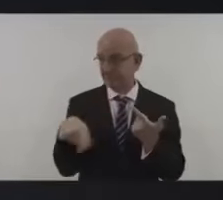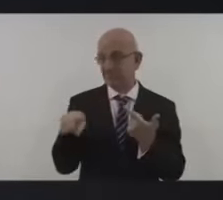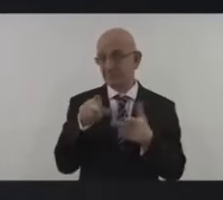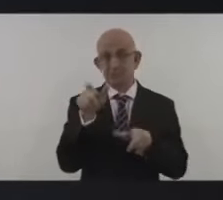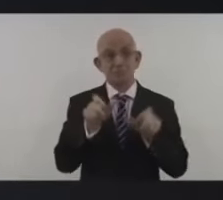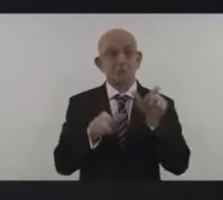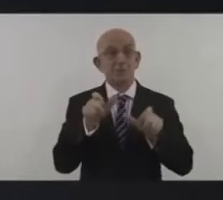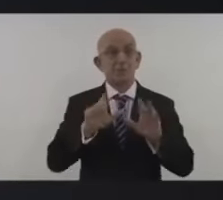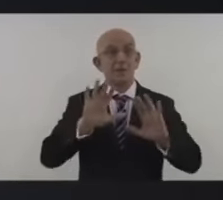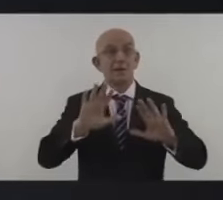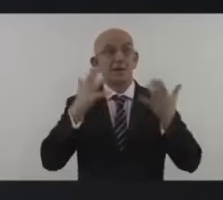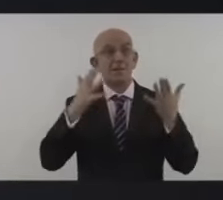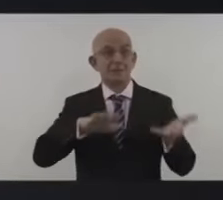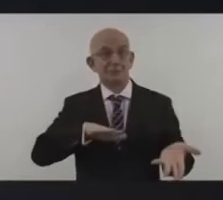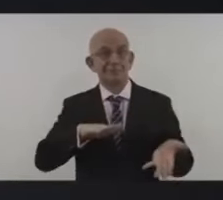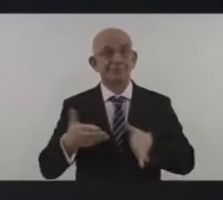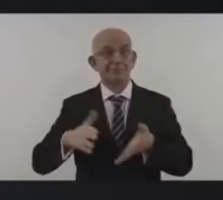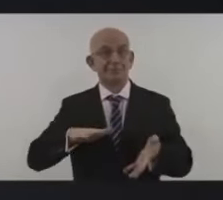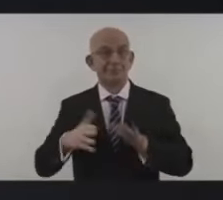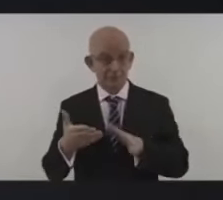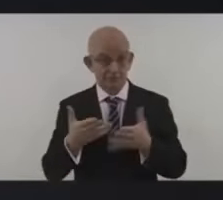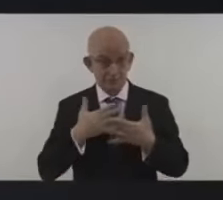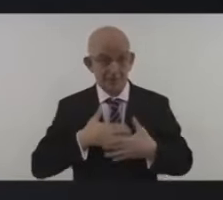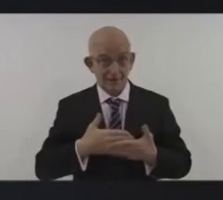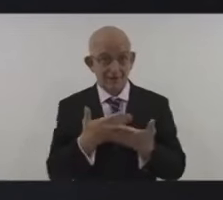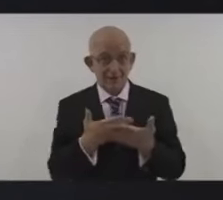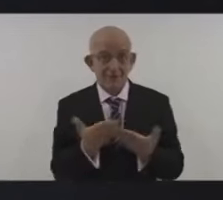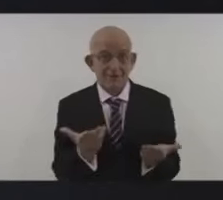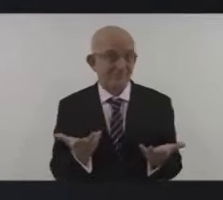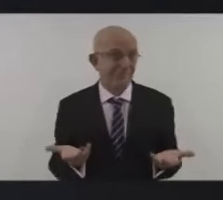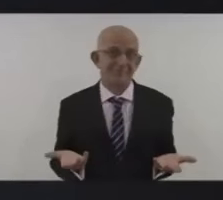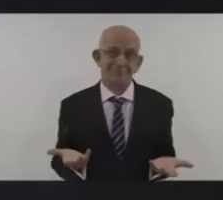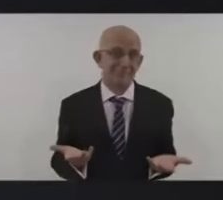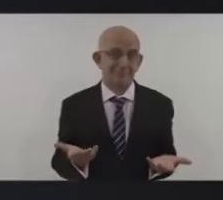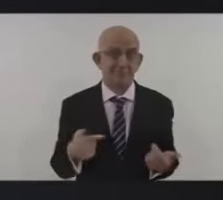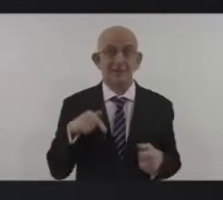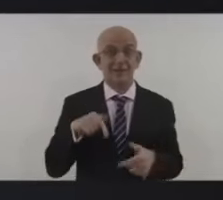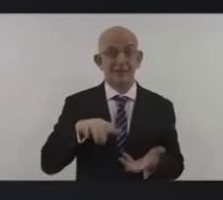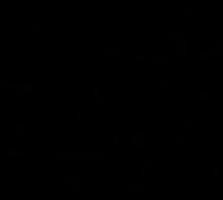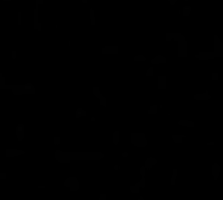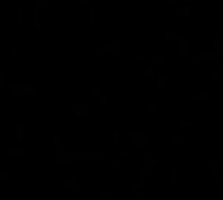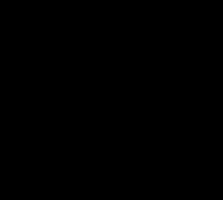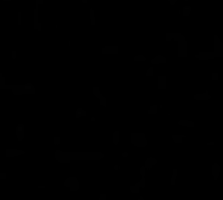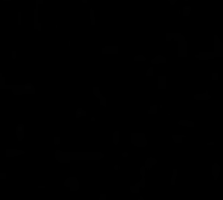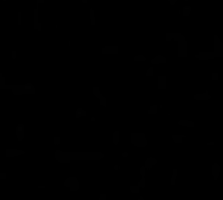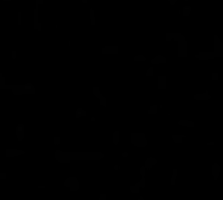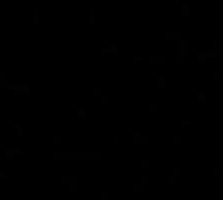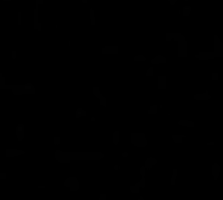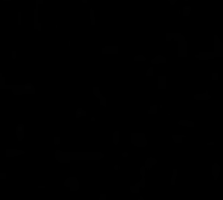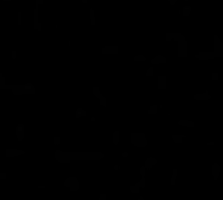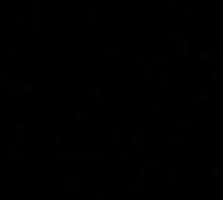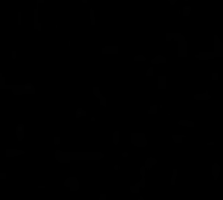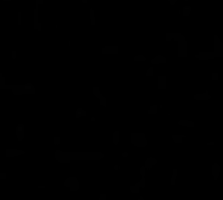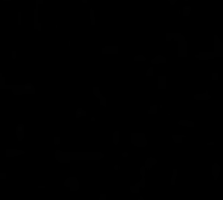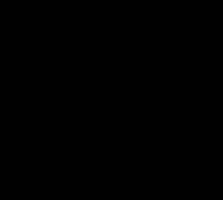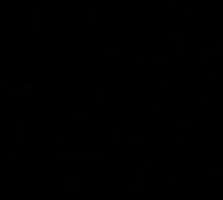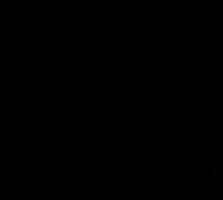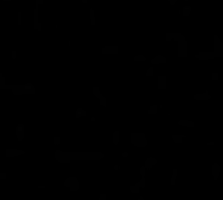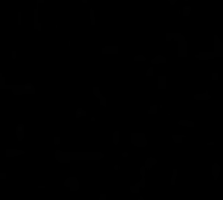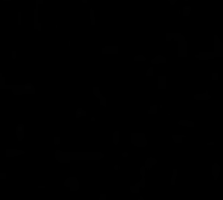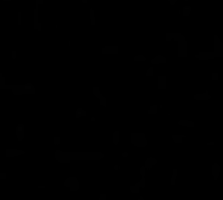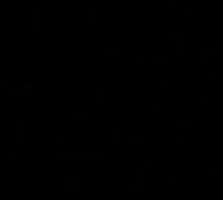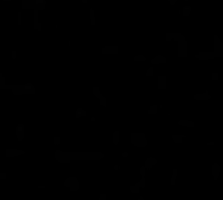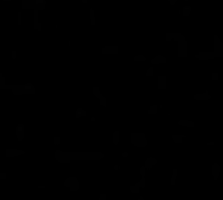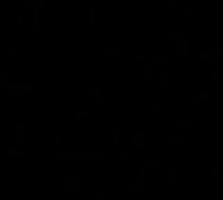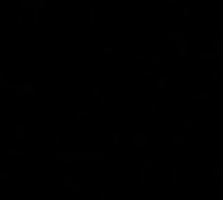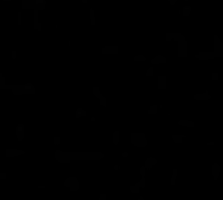carbon emissions must be slashed by 42 percent by 2030 a new united nations report said we cannot leave